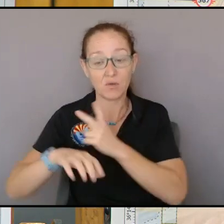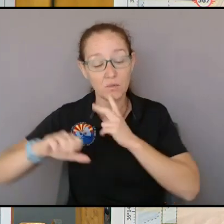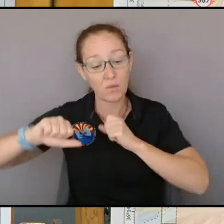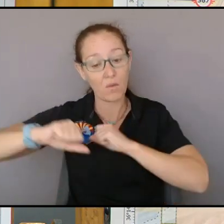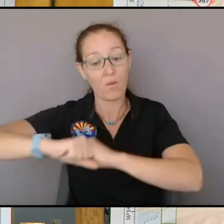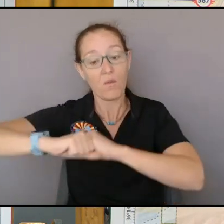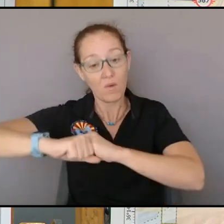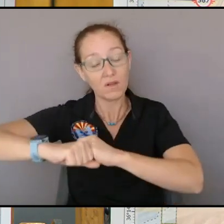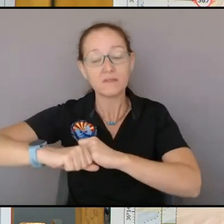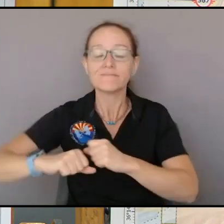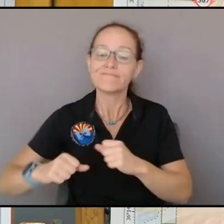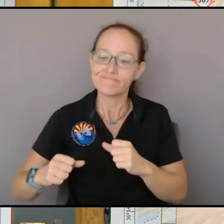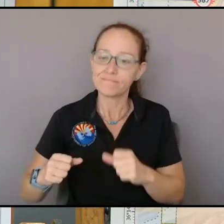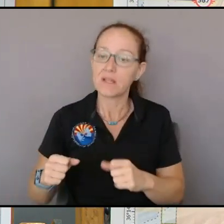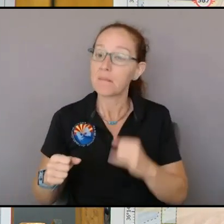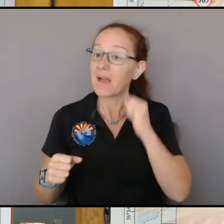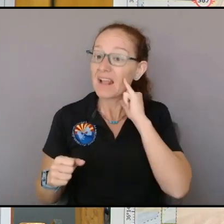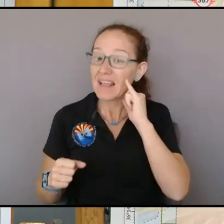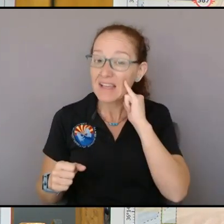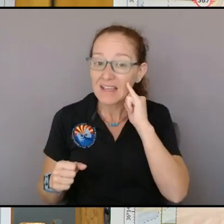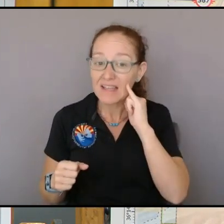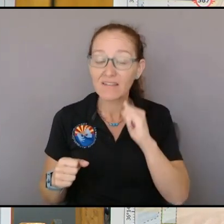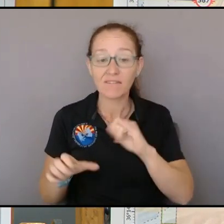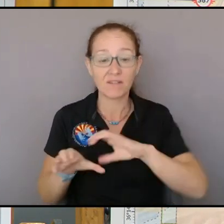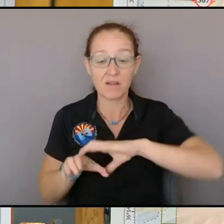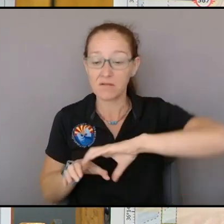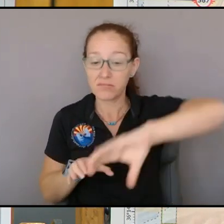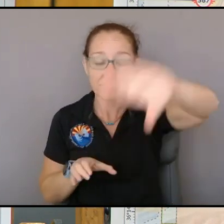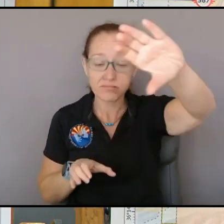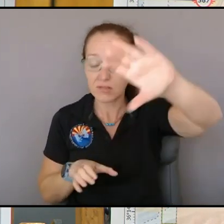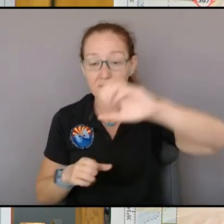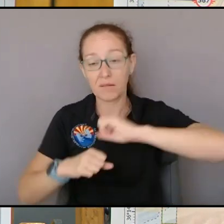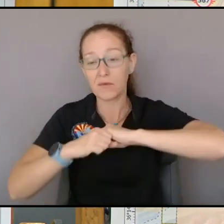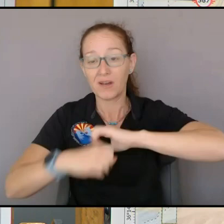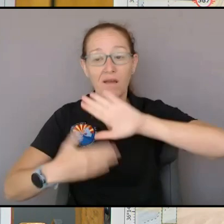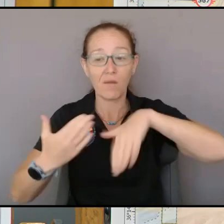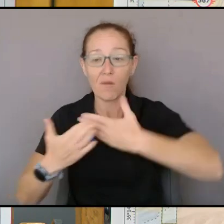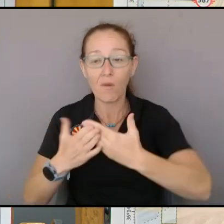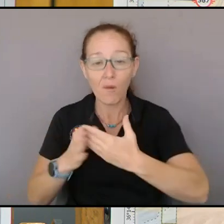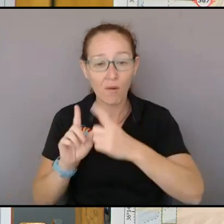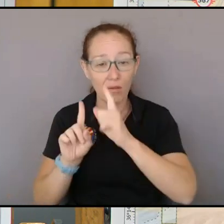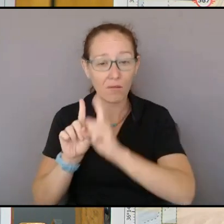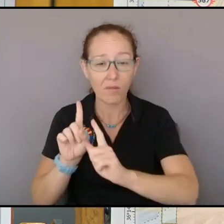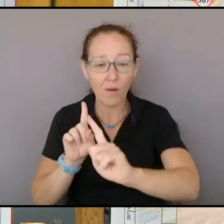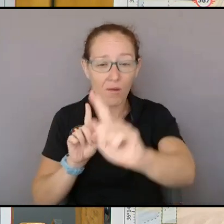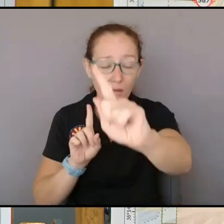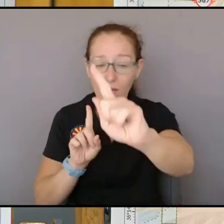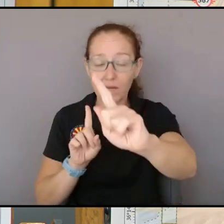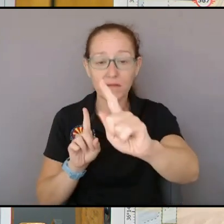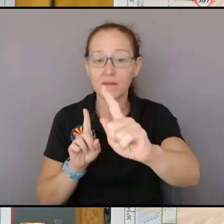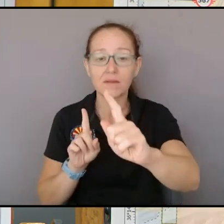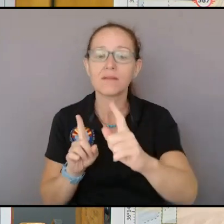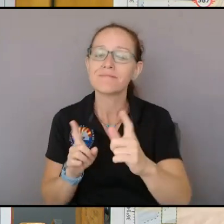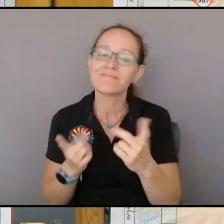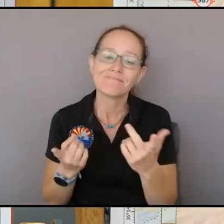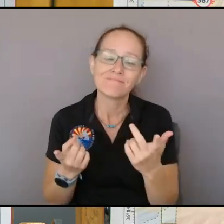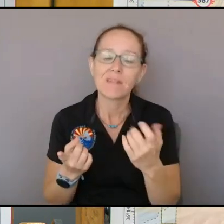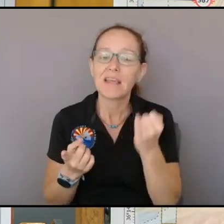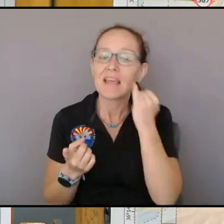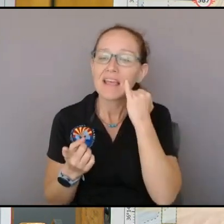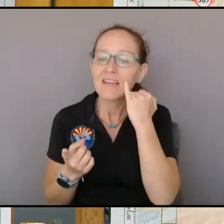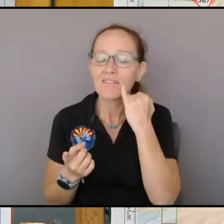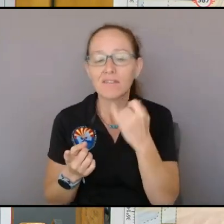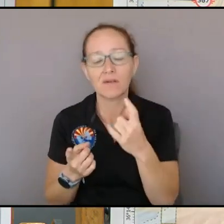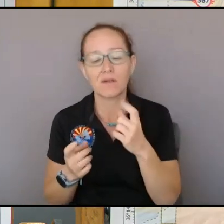between burning you know 10 poles and 100 poles is a difference between how long folks are out of there or without power